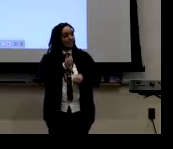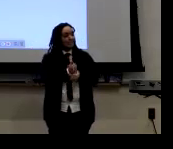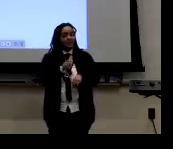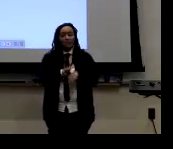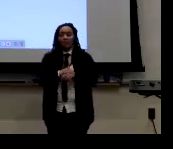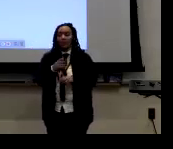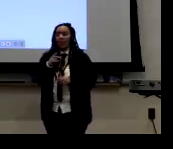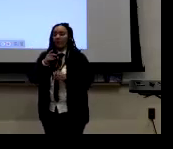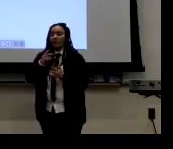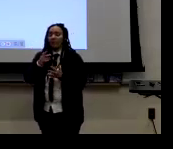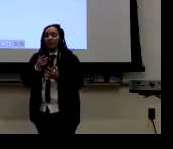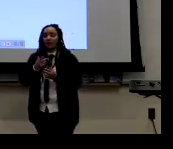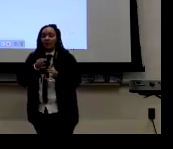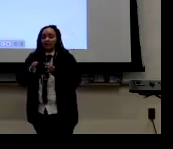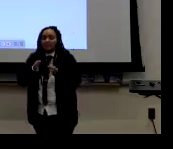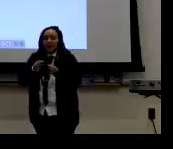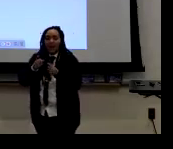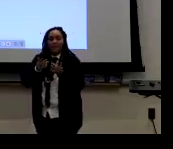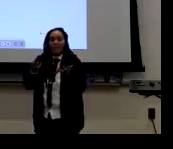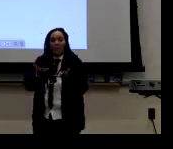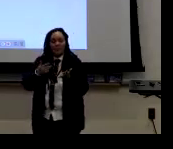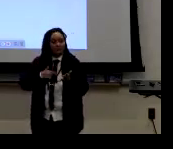So the research that I want to talk about today.